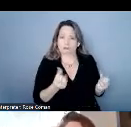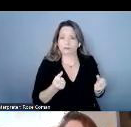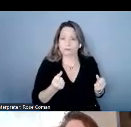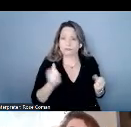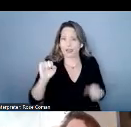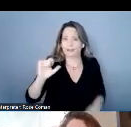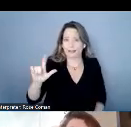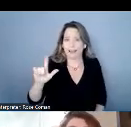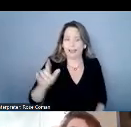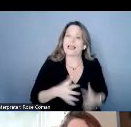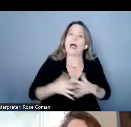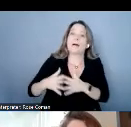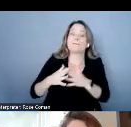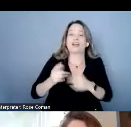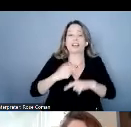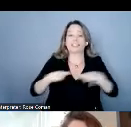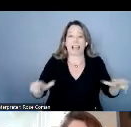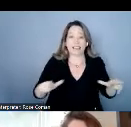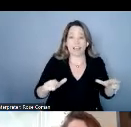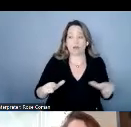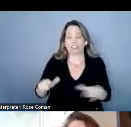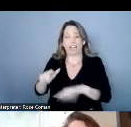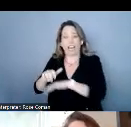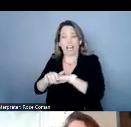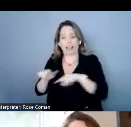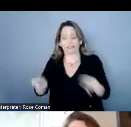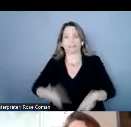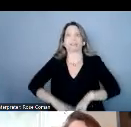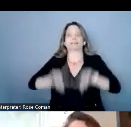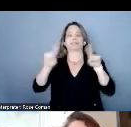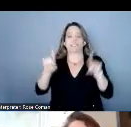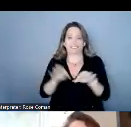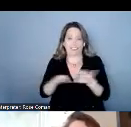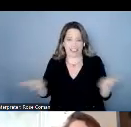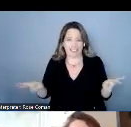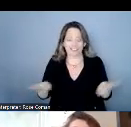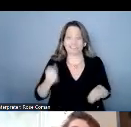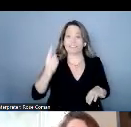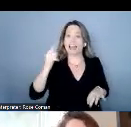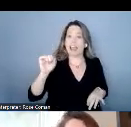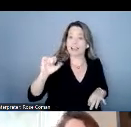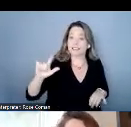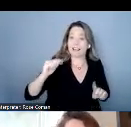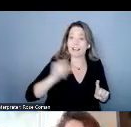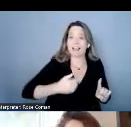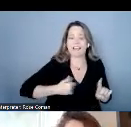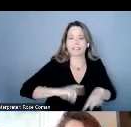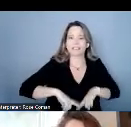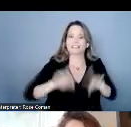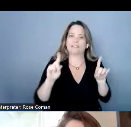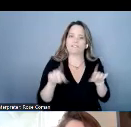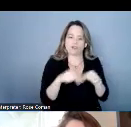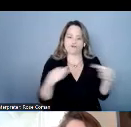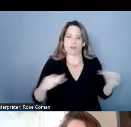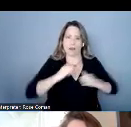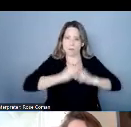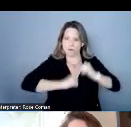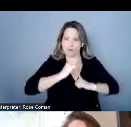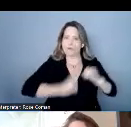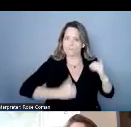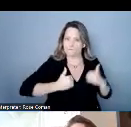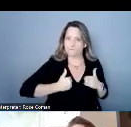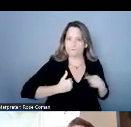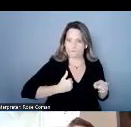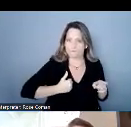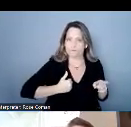language and english are two different languages american sign language has a different grammar structure than